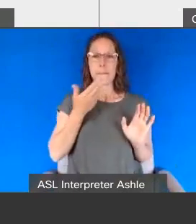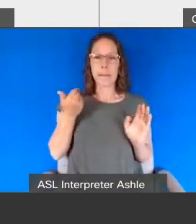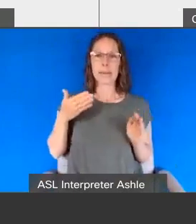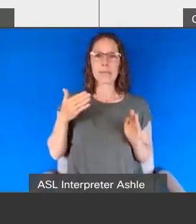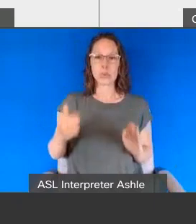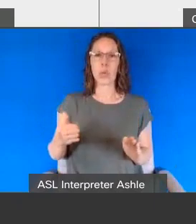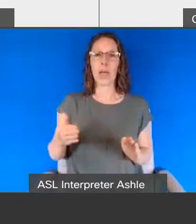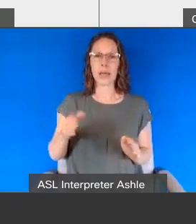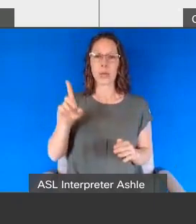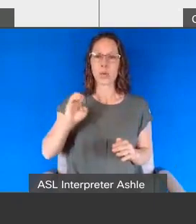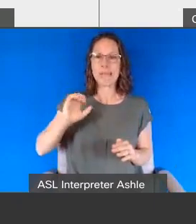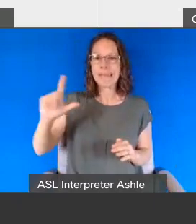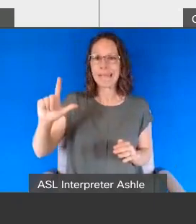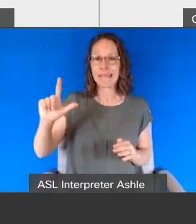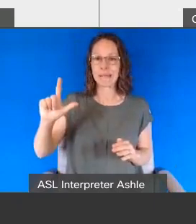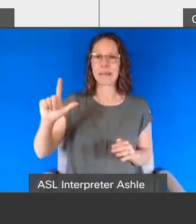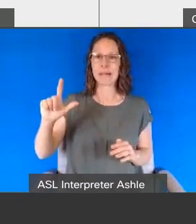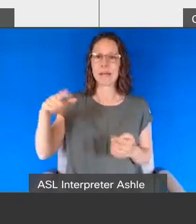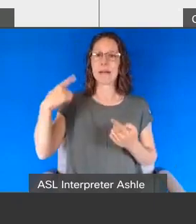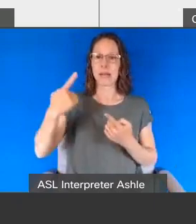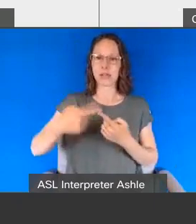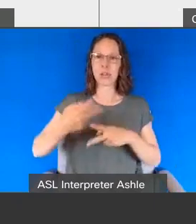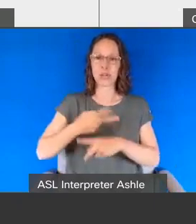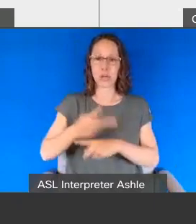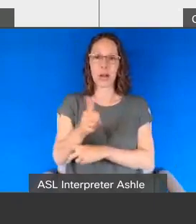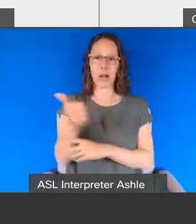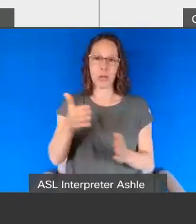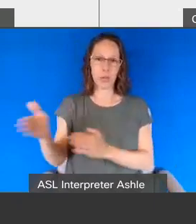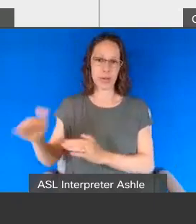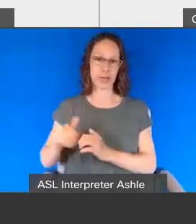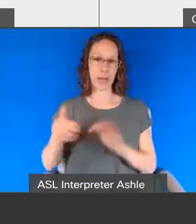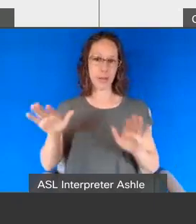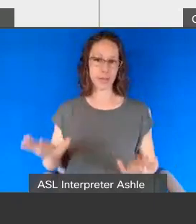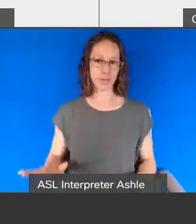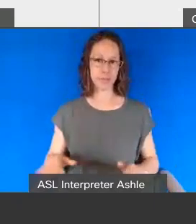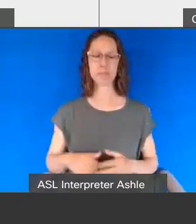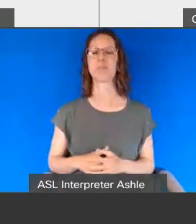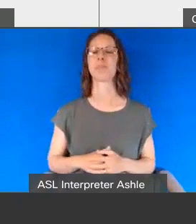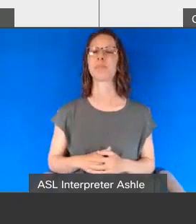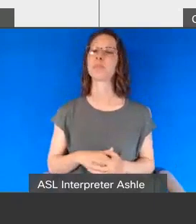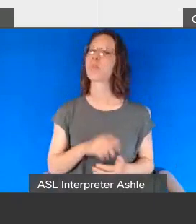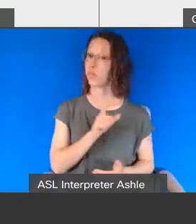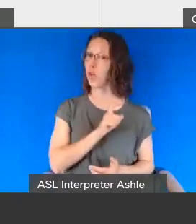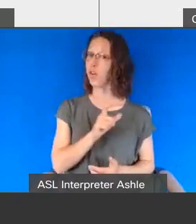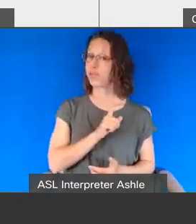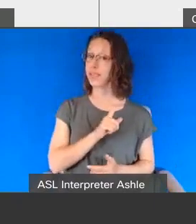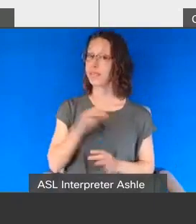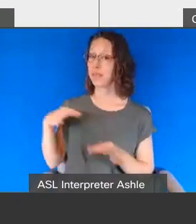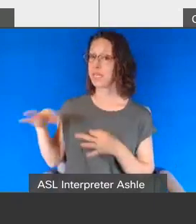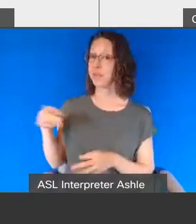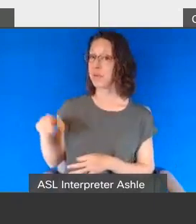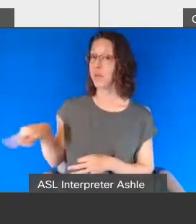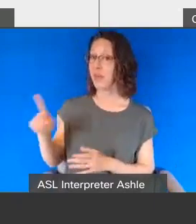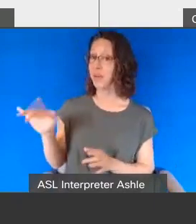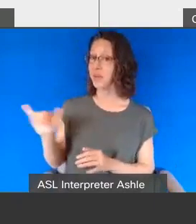deal with this until and unless you come up with other methods to do that so we explain this to law enforcement too and we explain to them sometimes